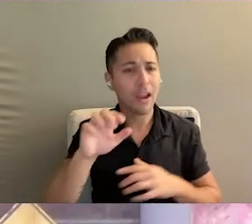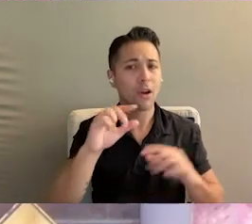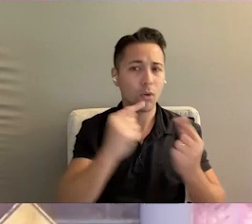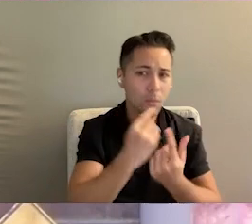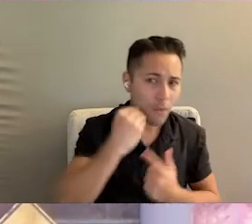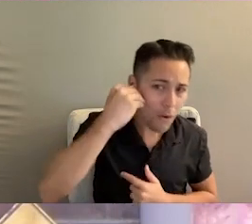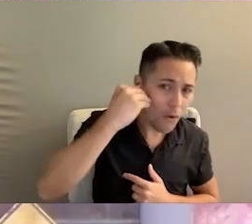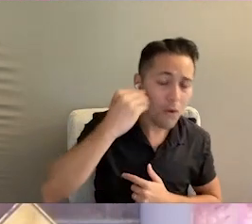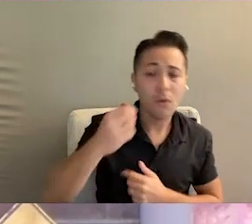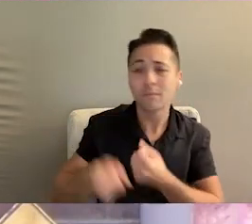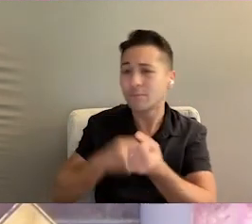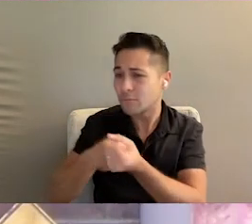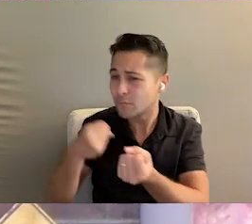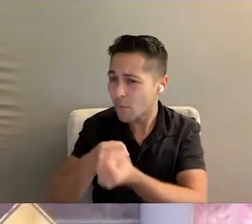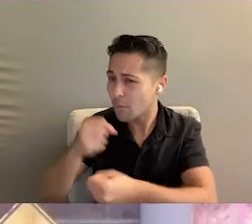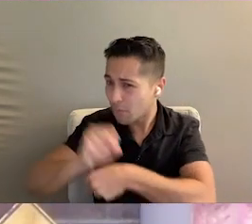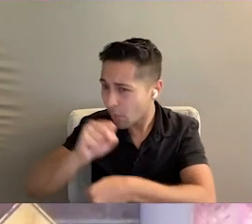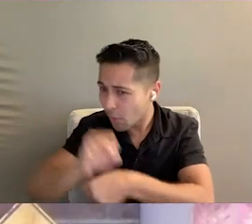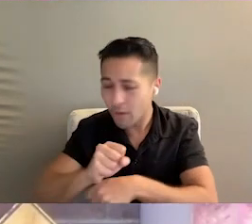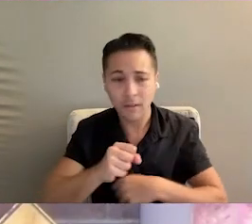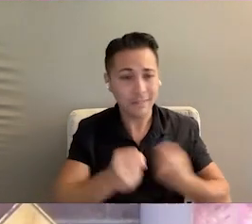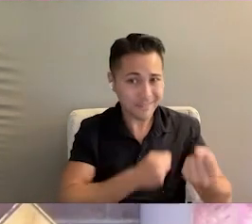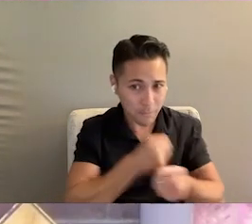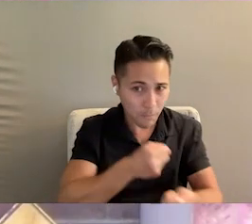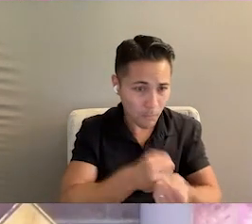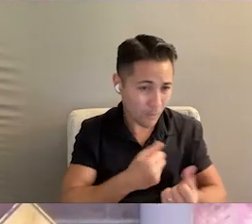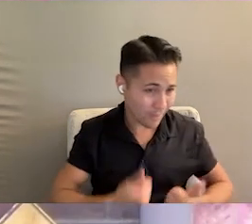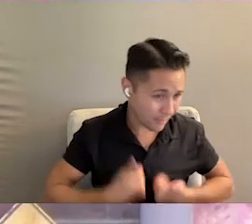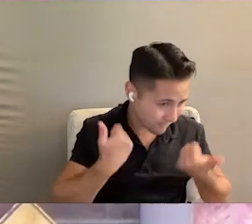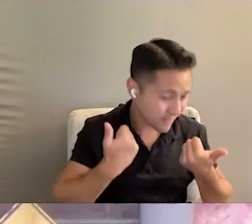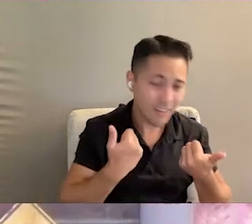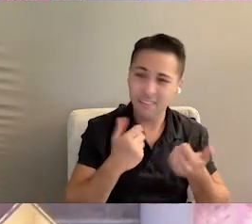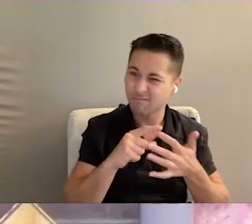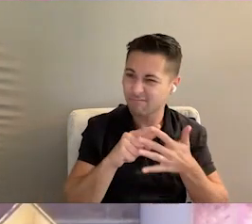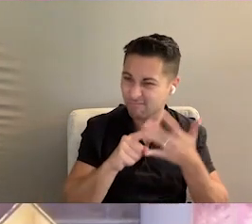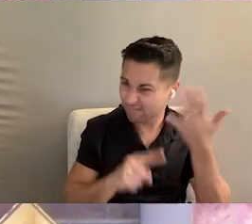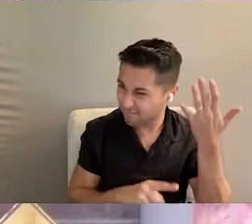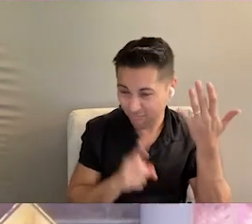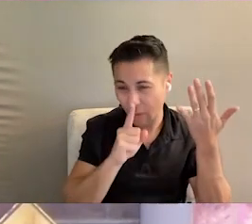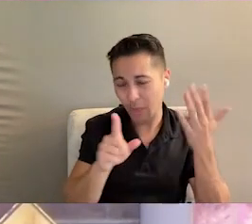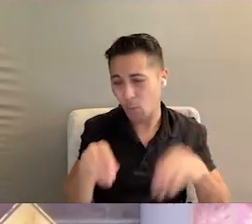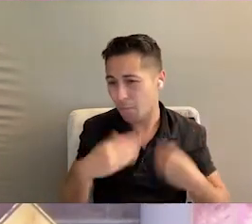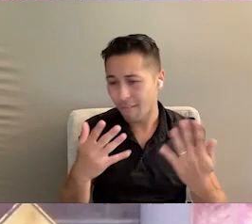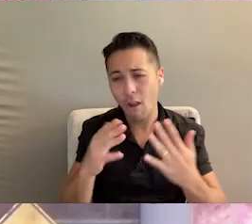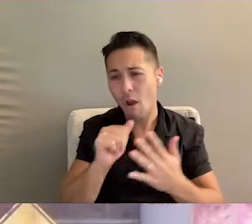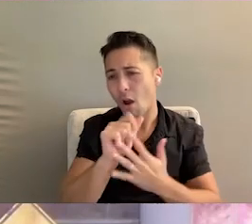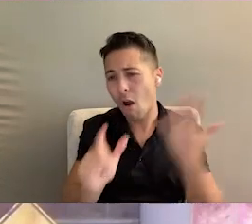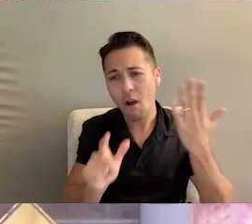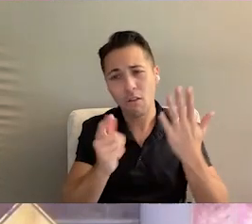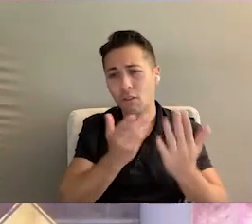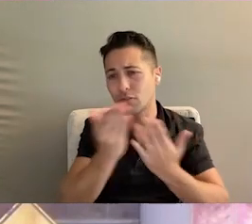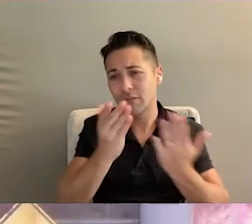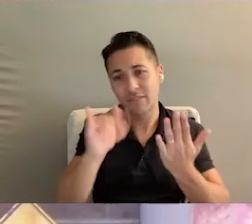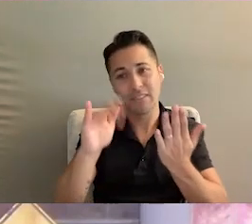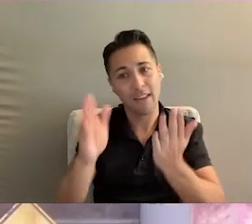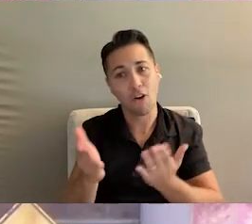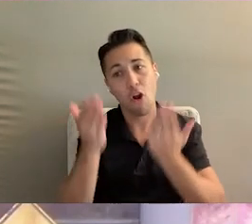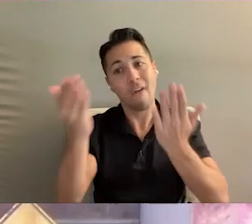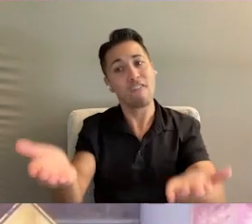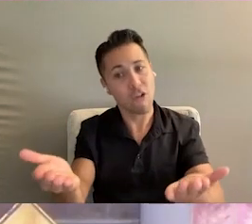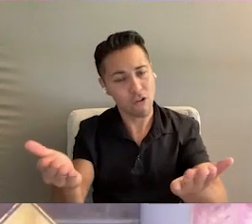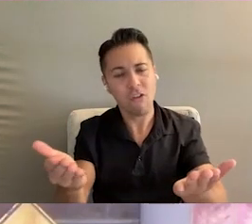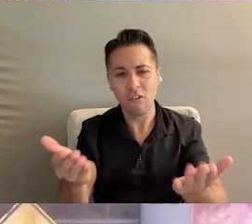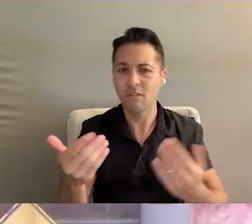group homes as well, supportive employment, supported living. We pretty much provide all services that are offered.